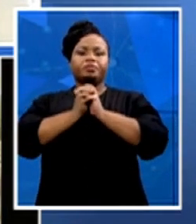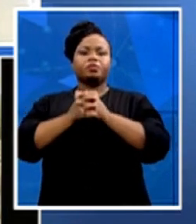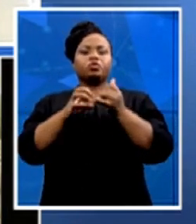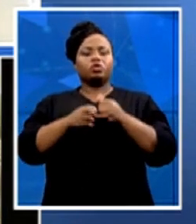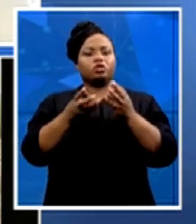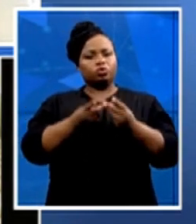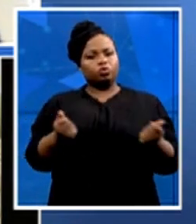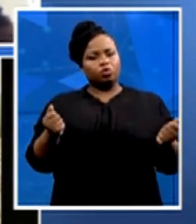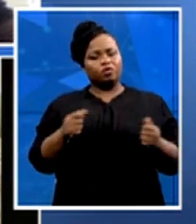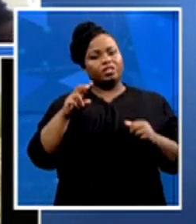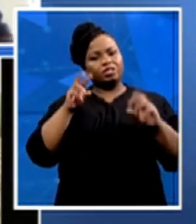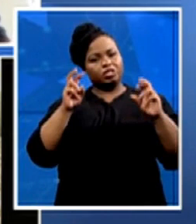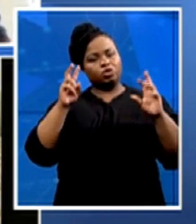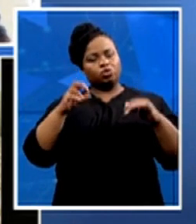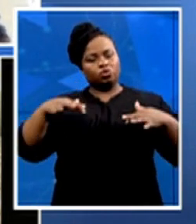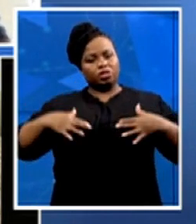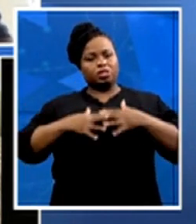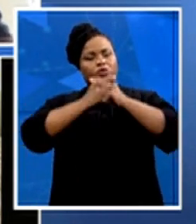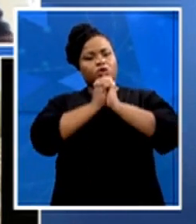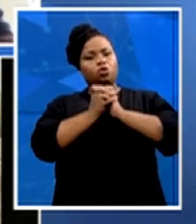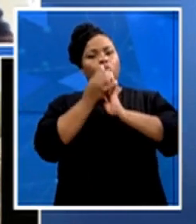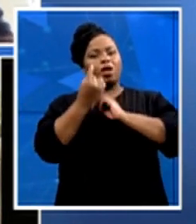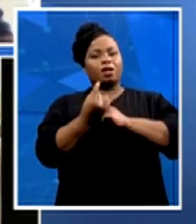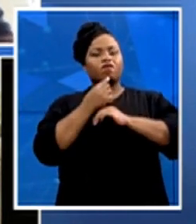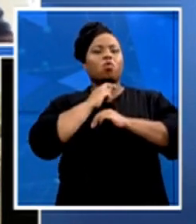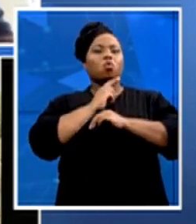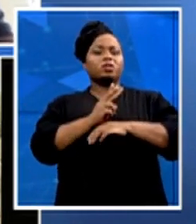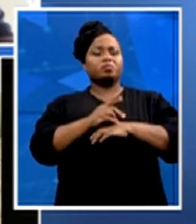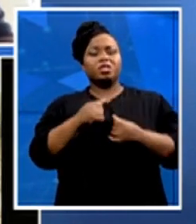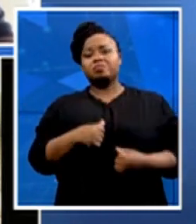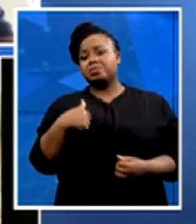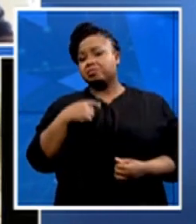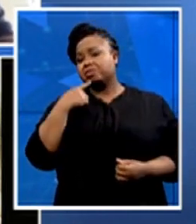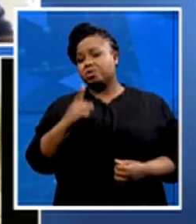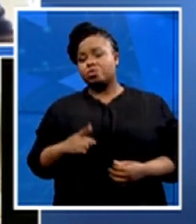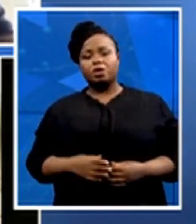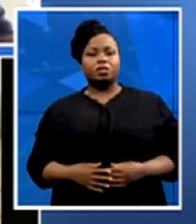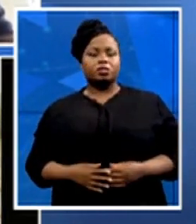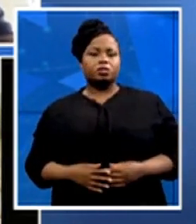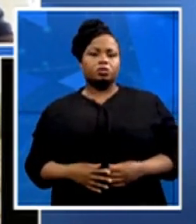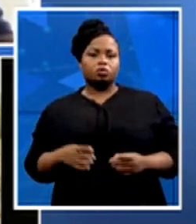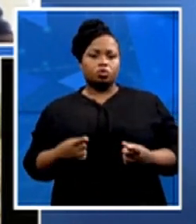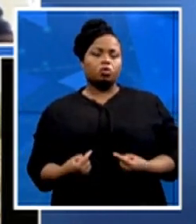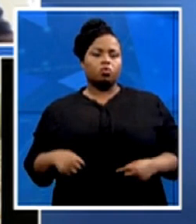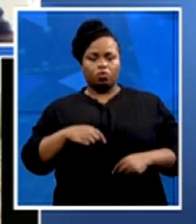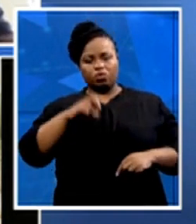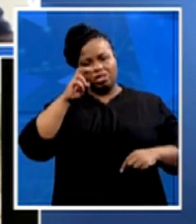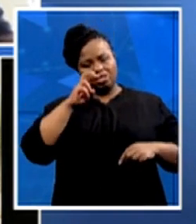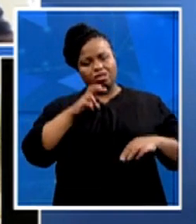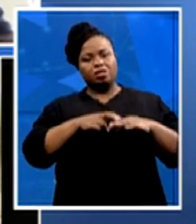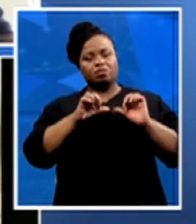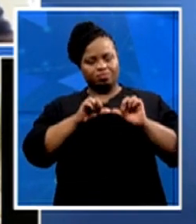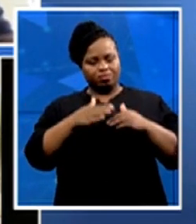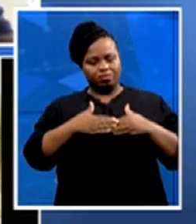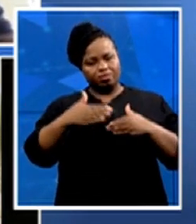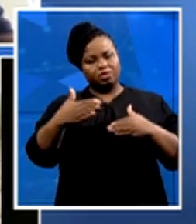simple terms, I'm saying that we do have a way forward, we do have brilliant ideas and all that. But in